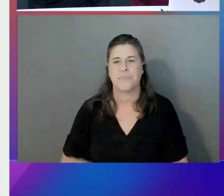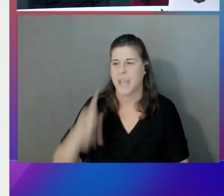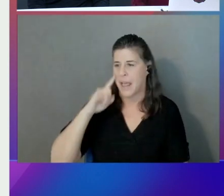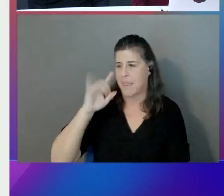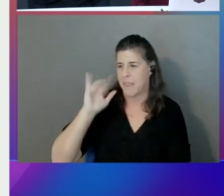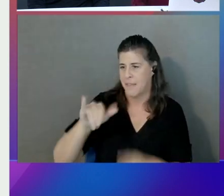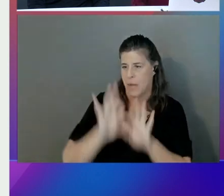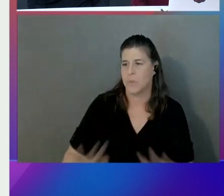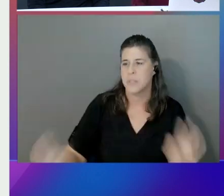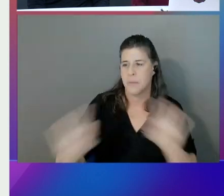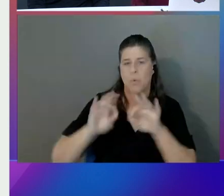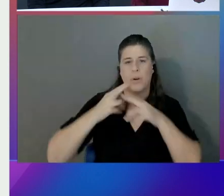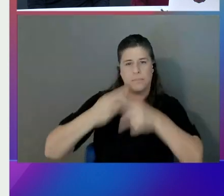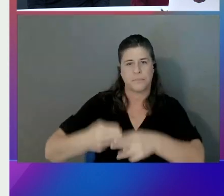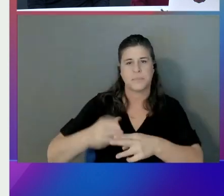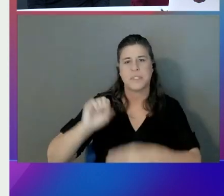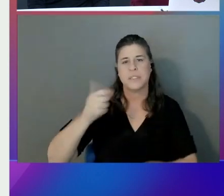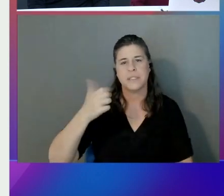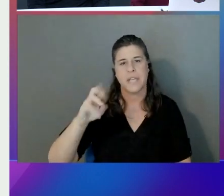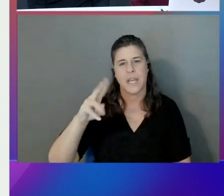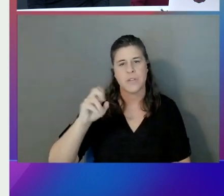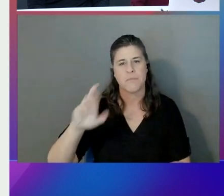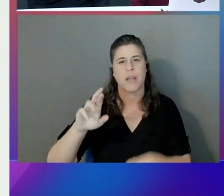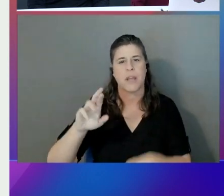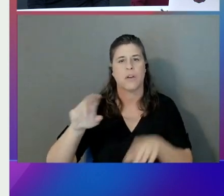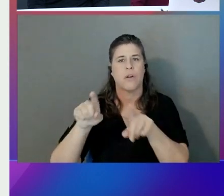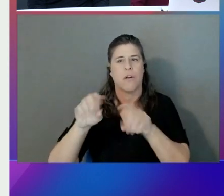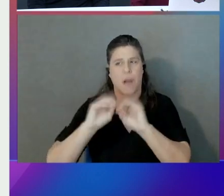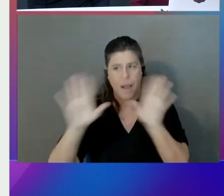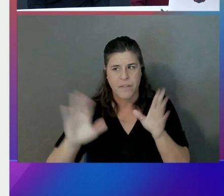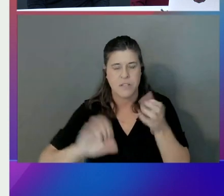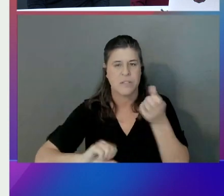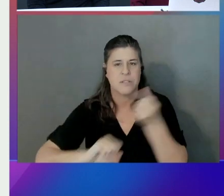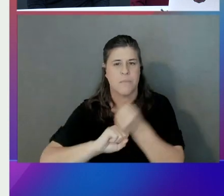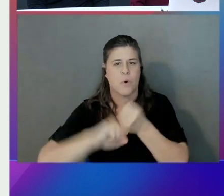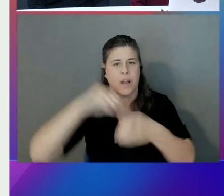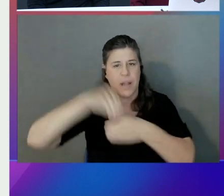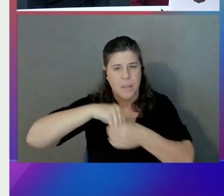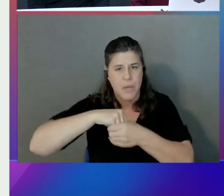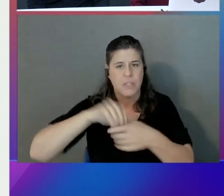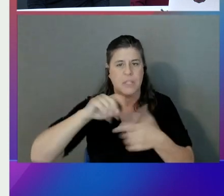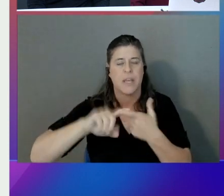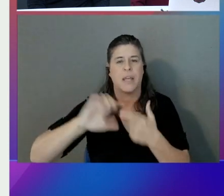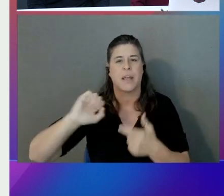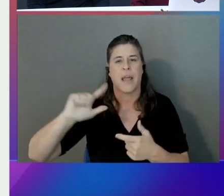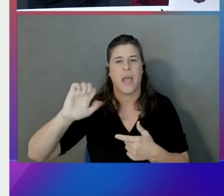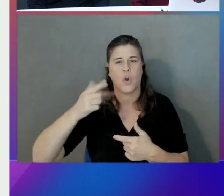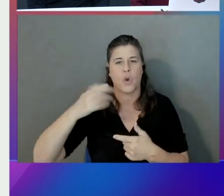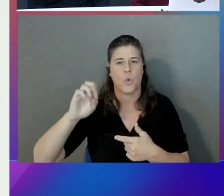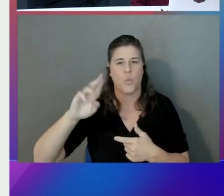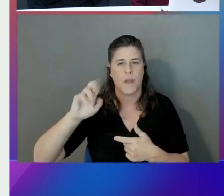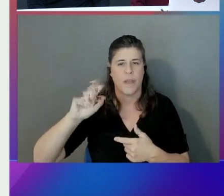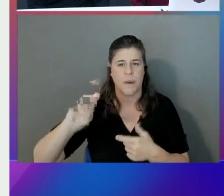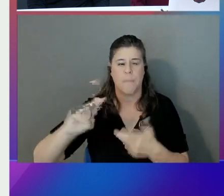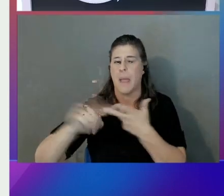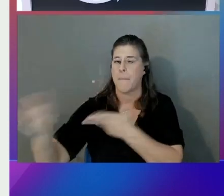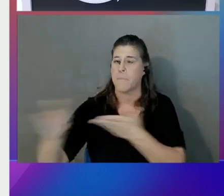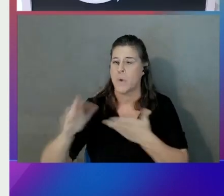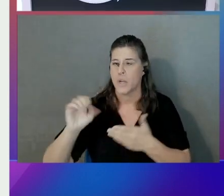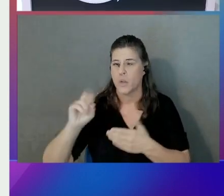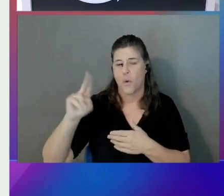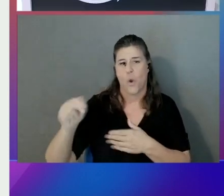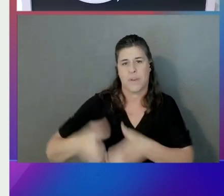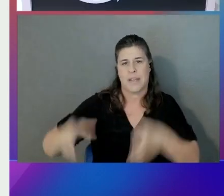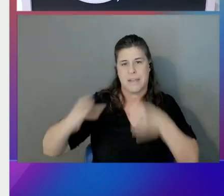out. So SageMaker obviously supports built-in algorithms and bring your own containers and framework containers that are offered by SageMaker. So